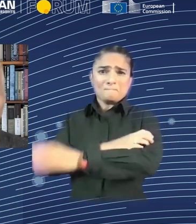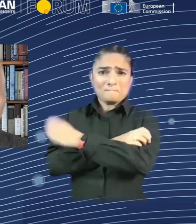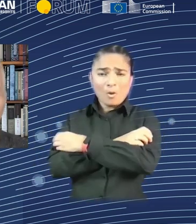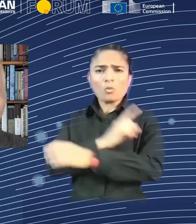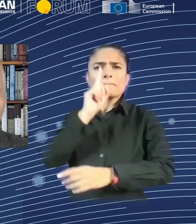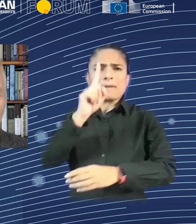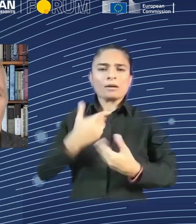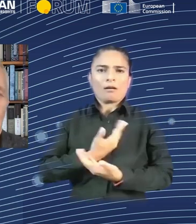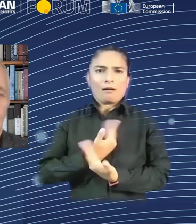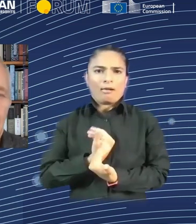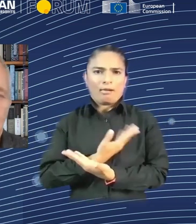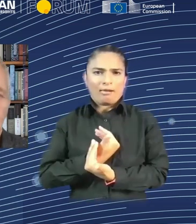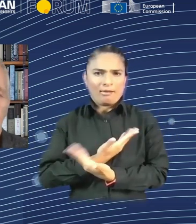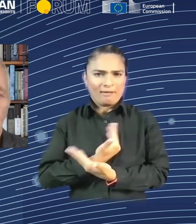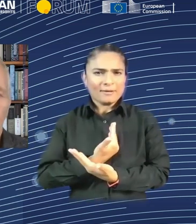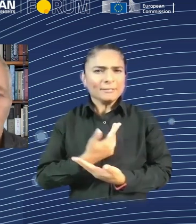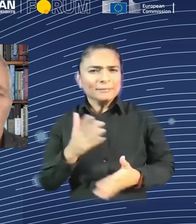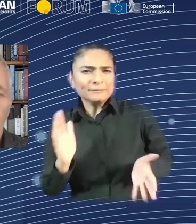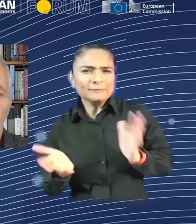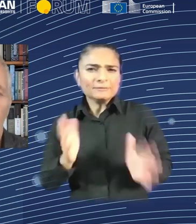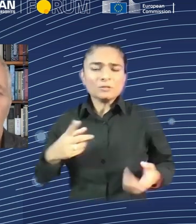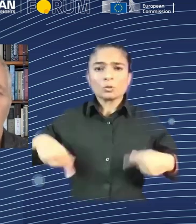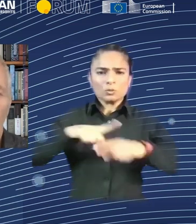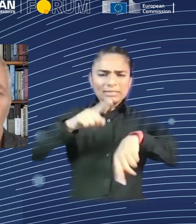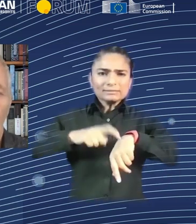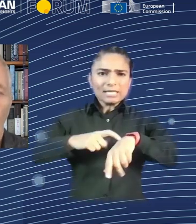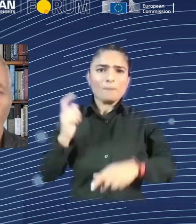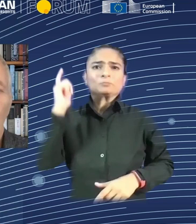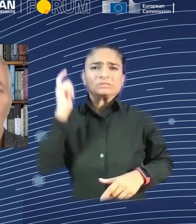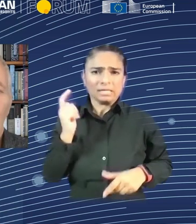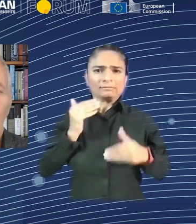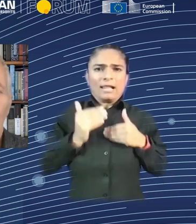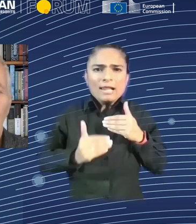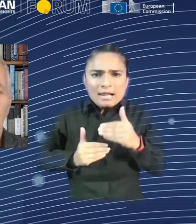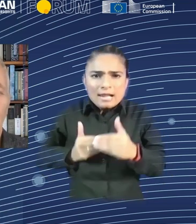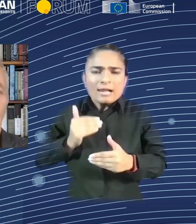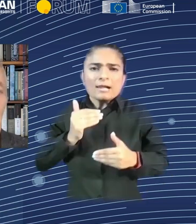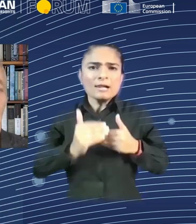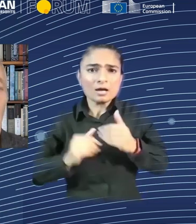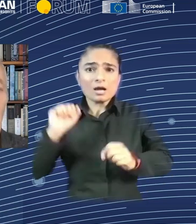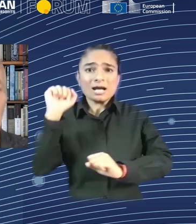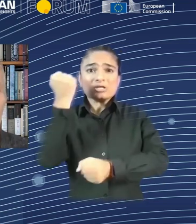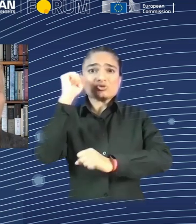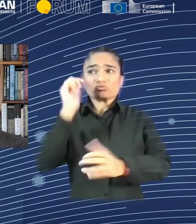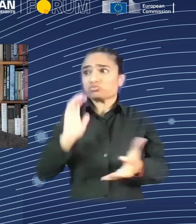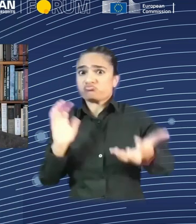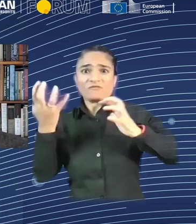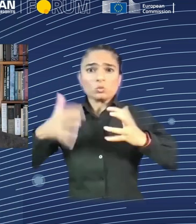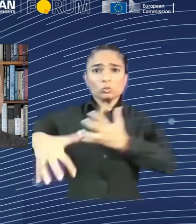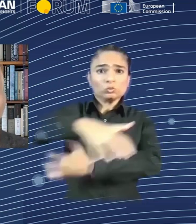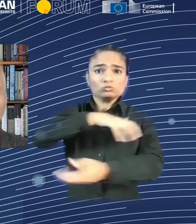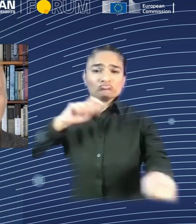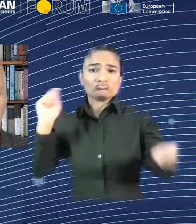mills. And it was quite true that they were horrible. The buildings of England and the lungs of its people were